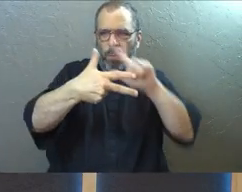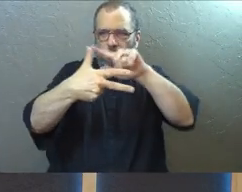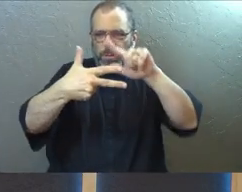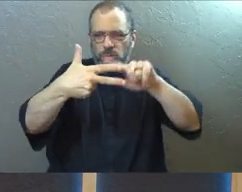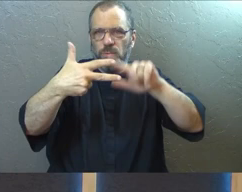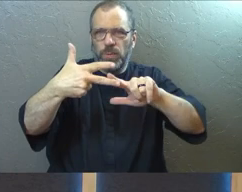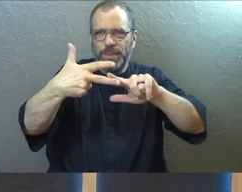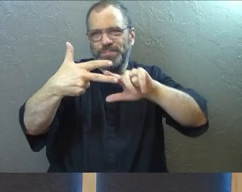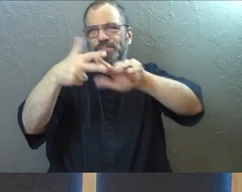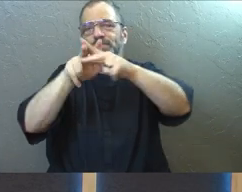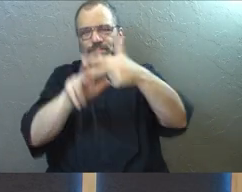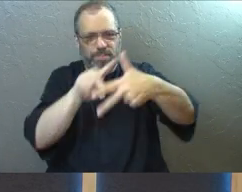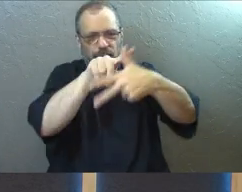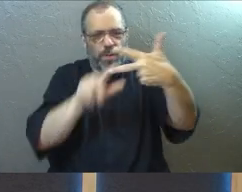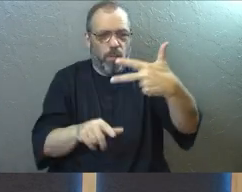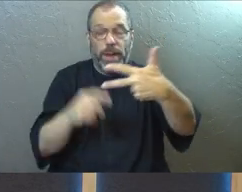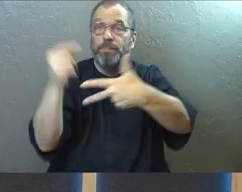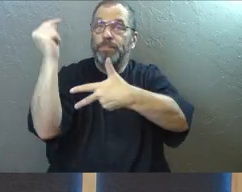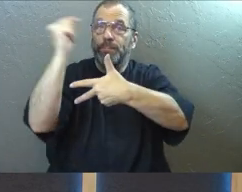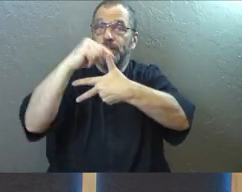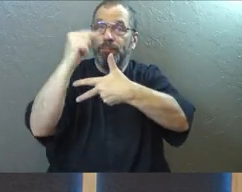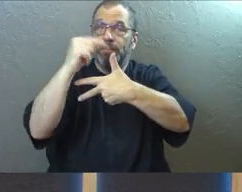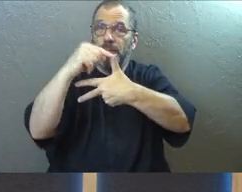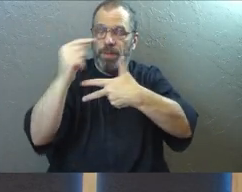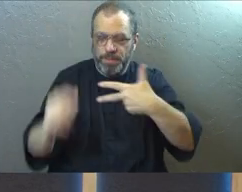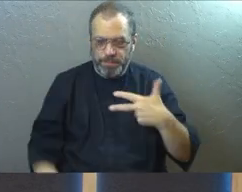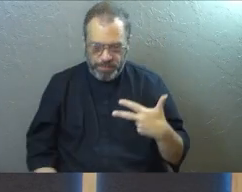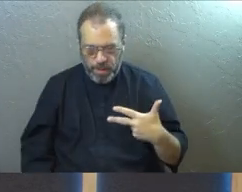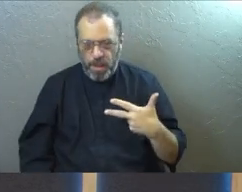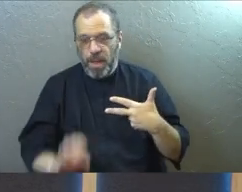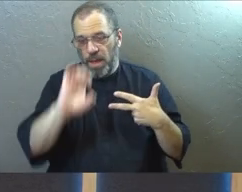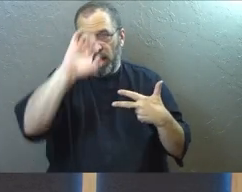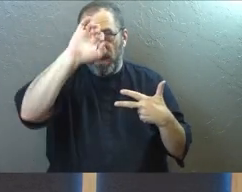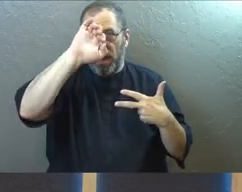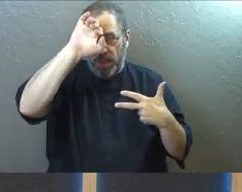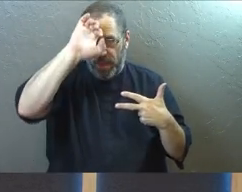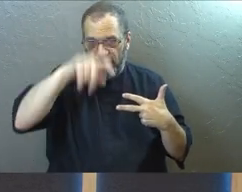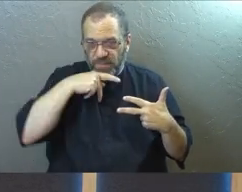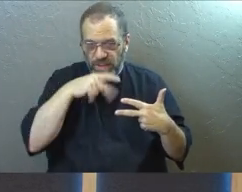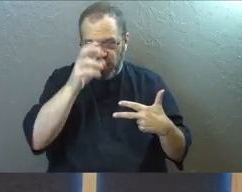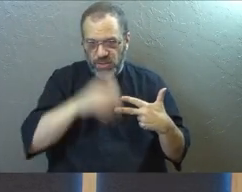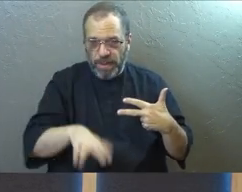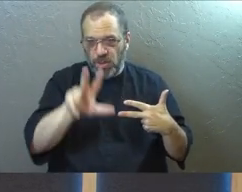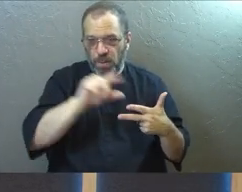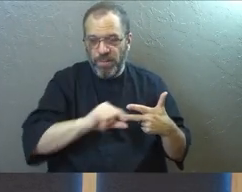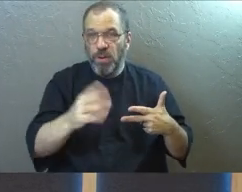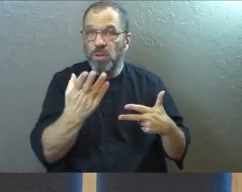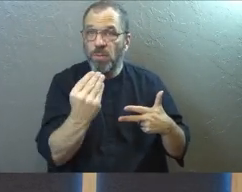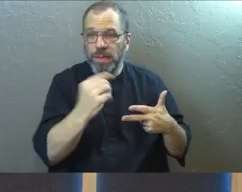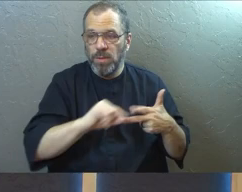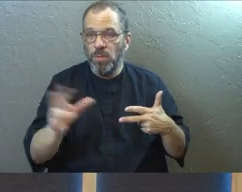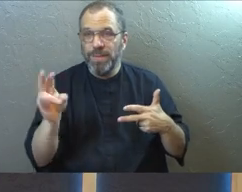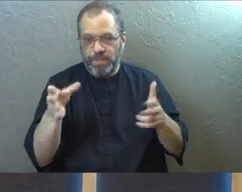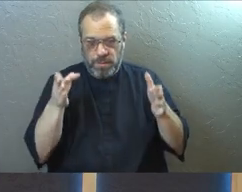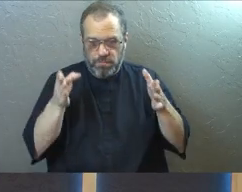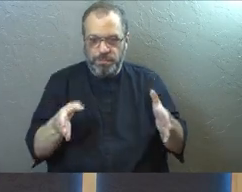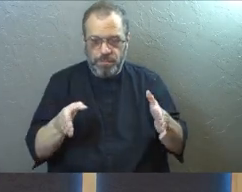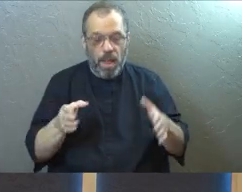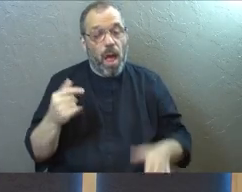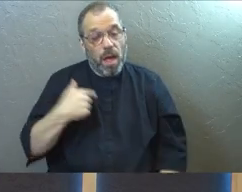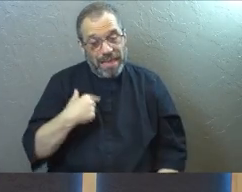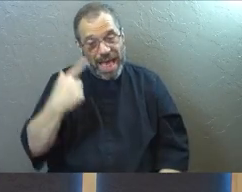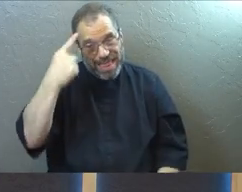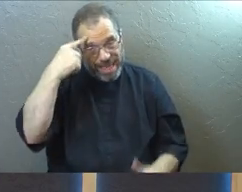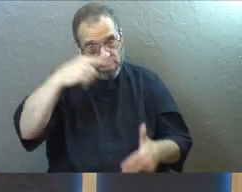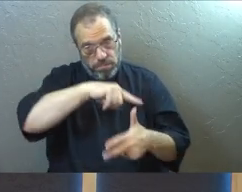of look at and break apart. So chunk number one that we're going to look at, Ephesians chapter 3, 14 through 17. When